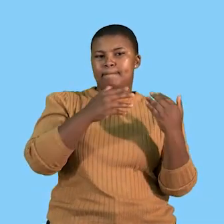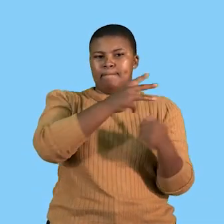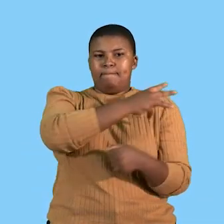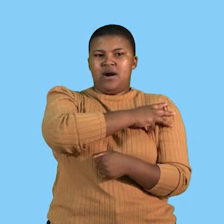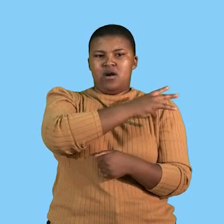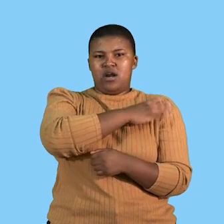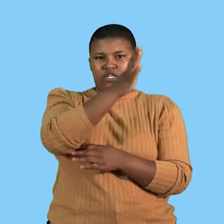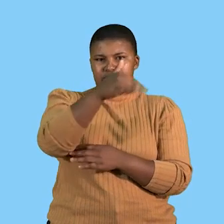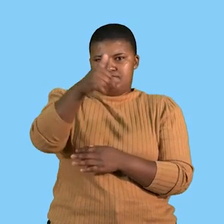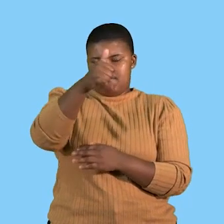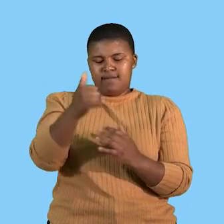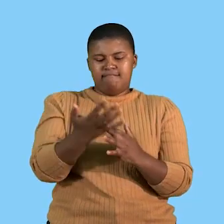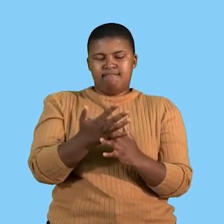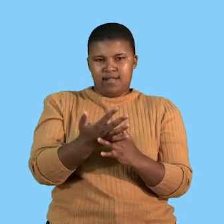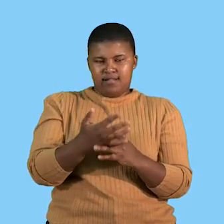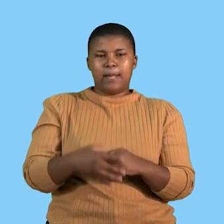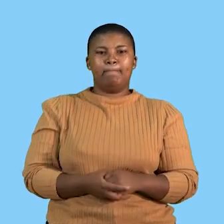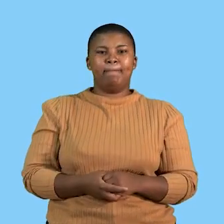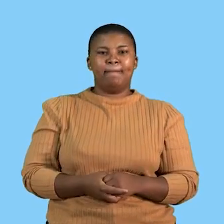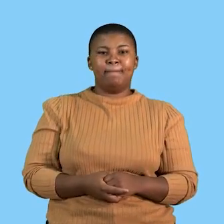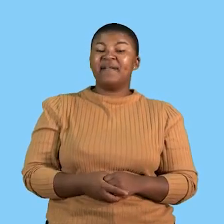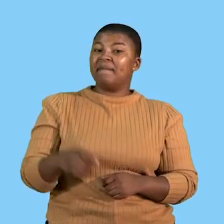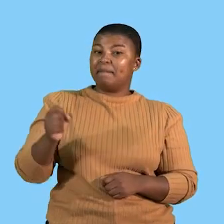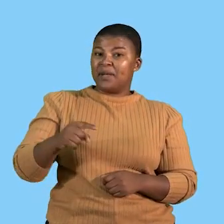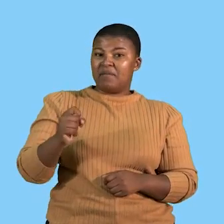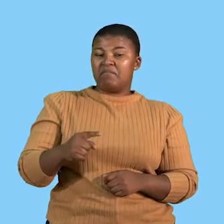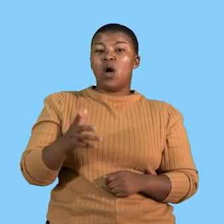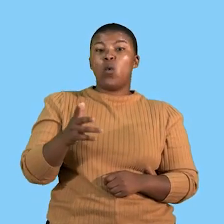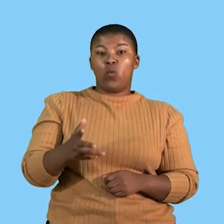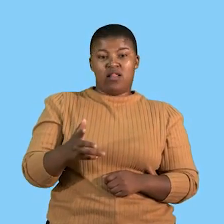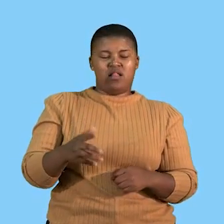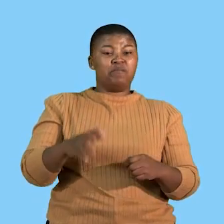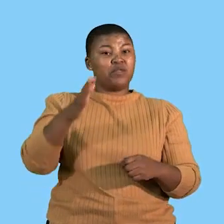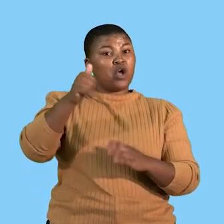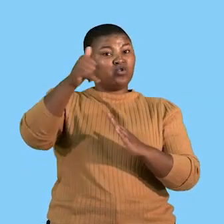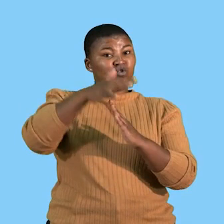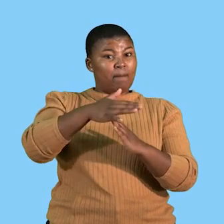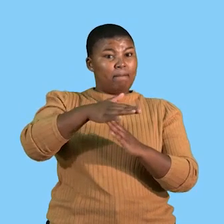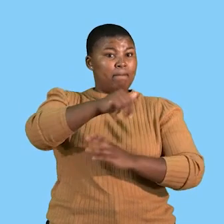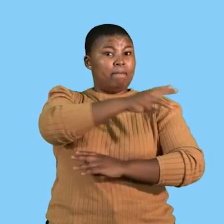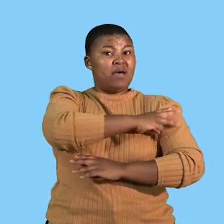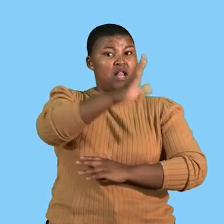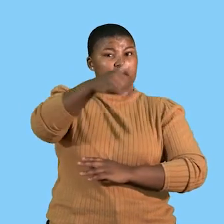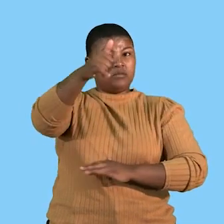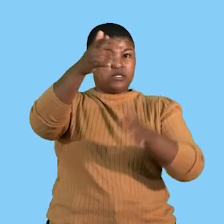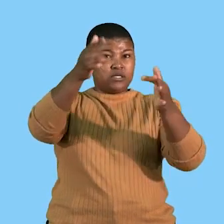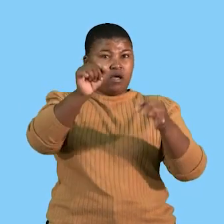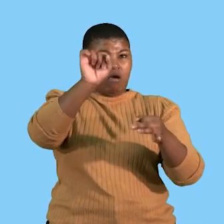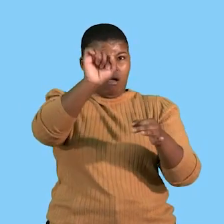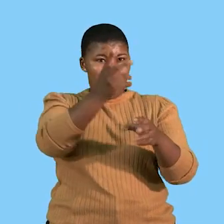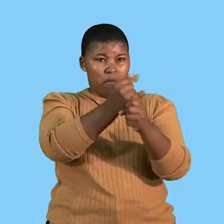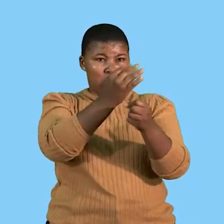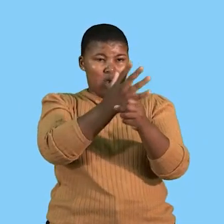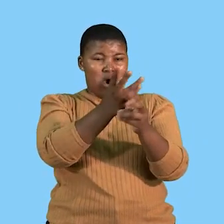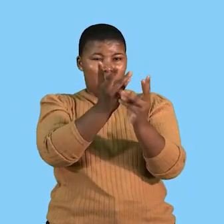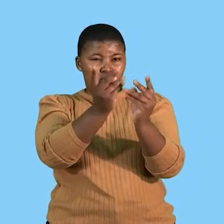management. And they will break down top management decisions